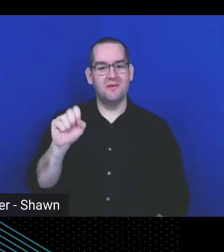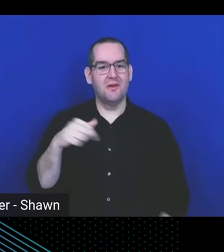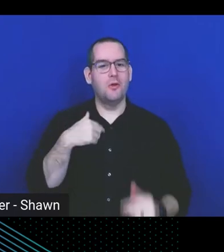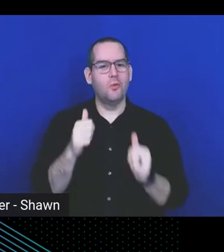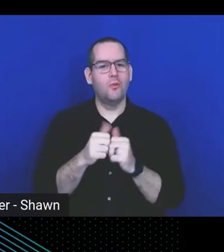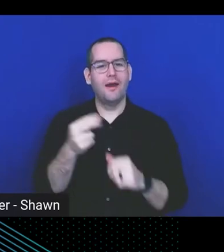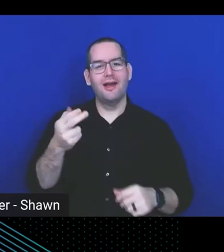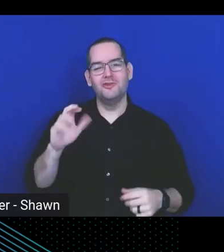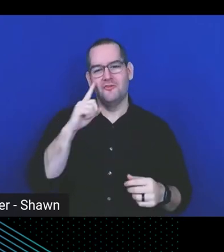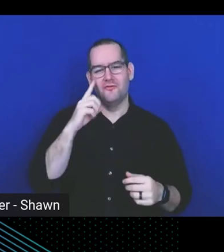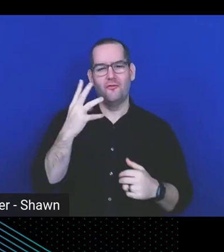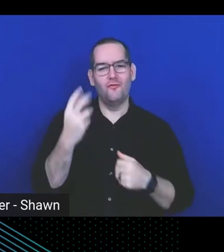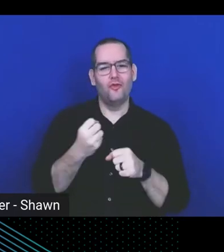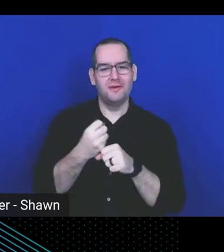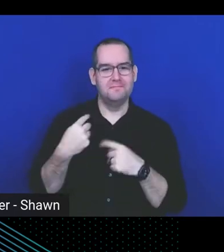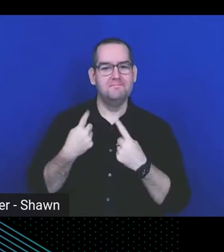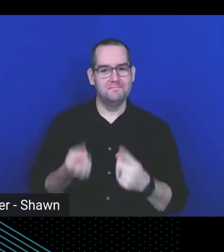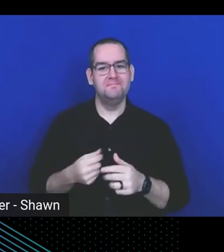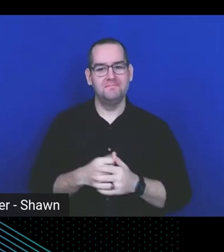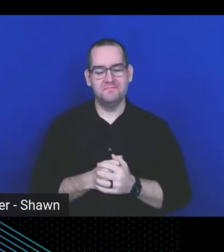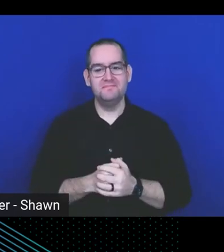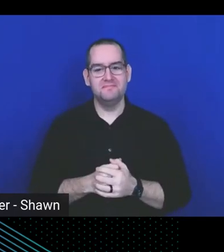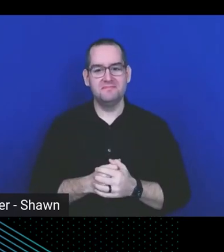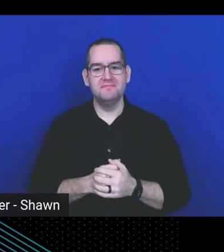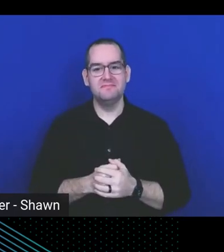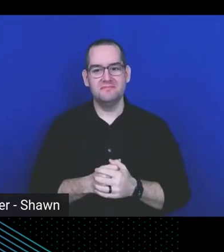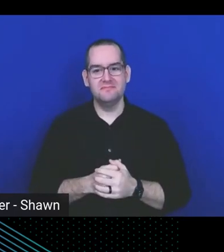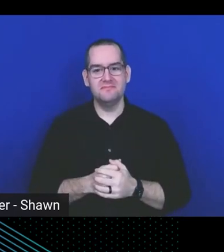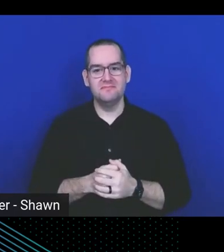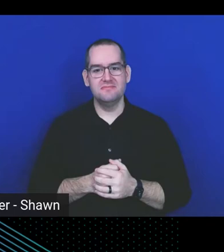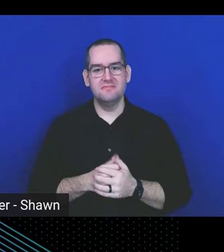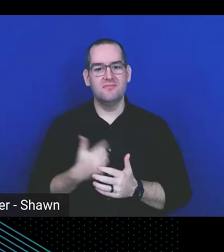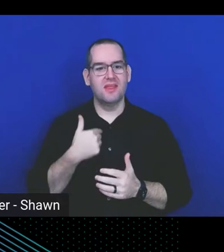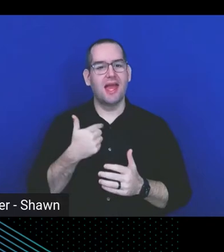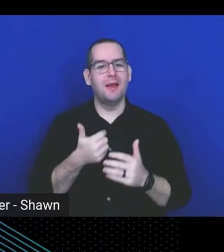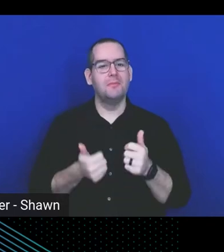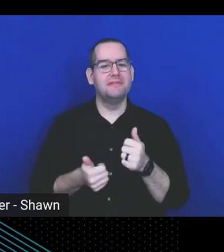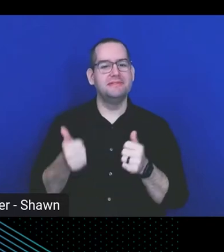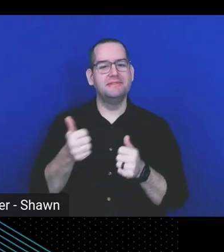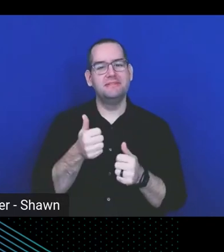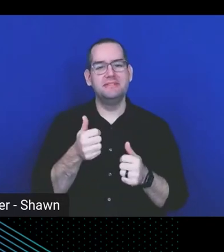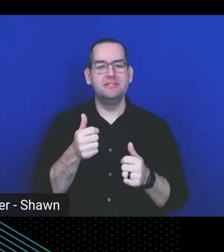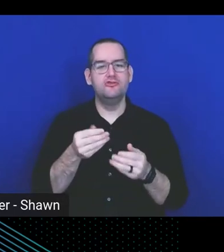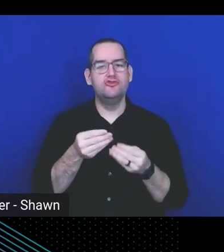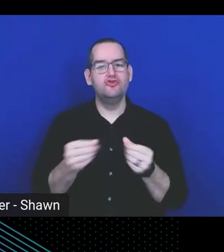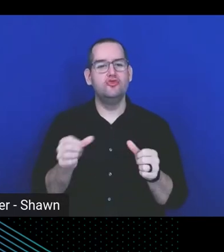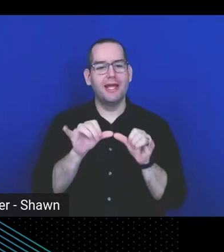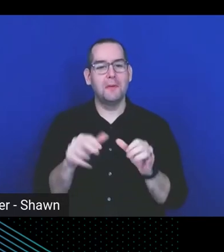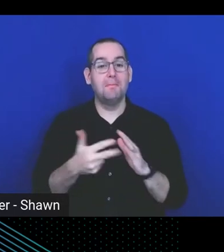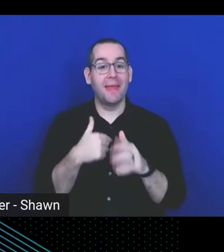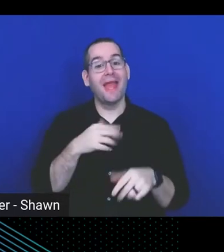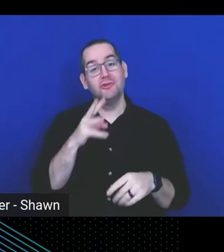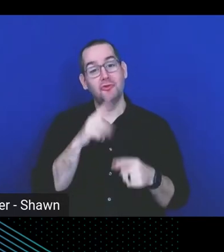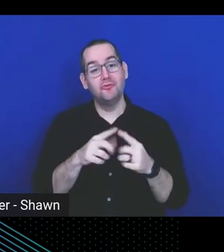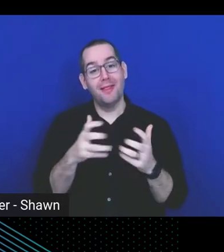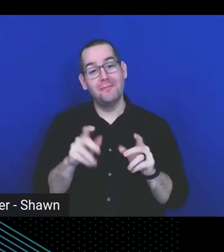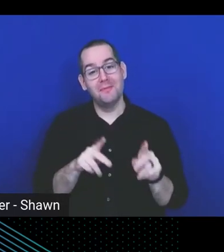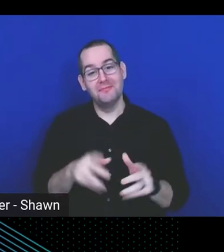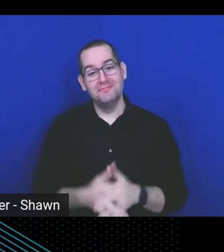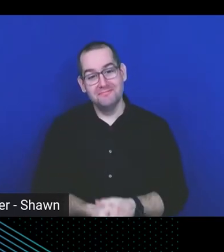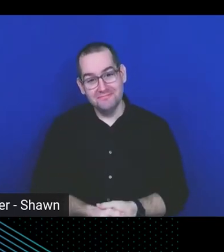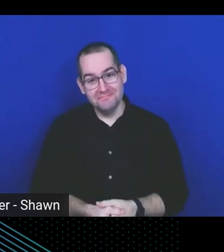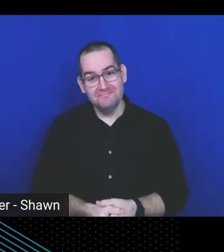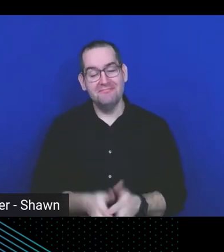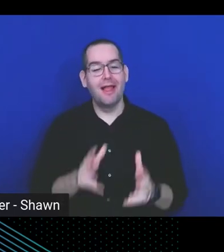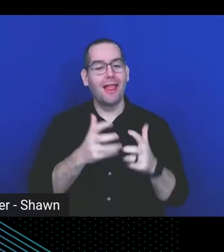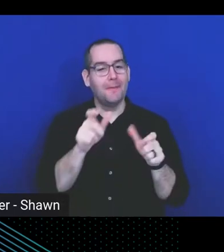now, and I'm a senior solution engineer, that means that I talk to a lot of people, and I